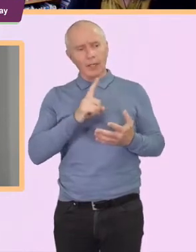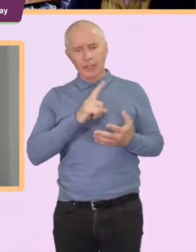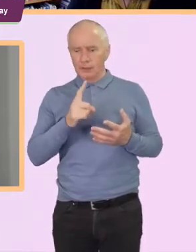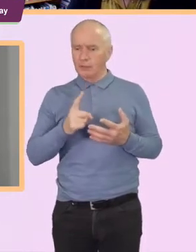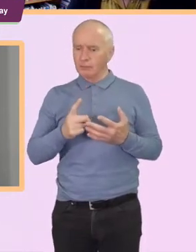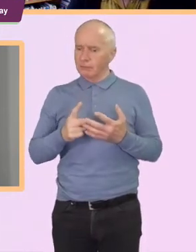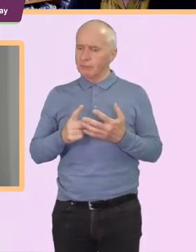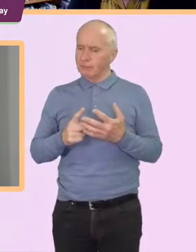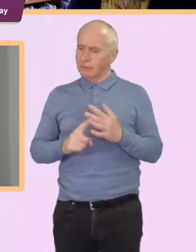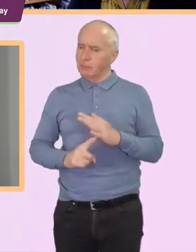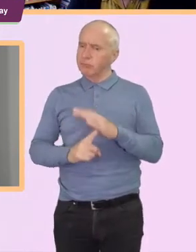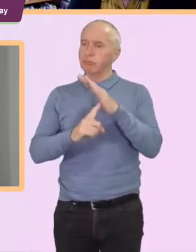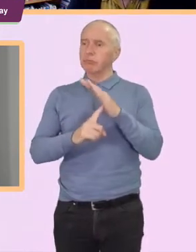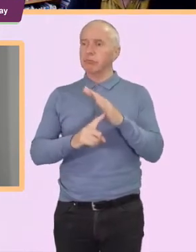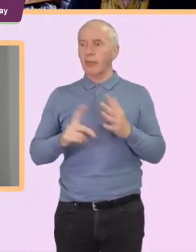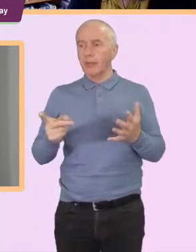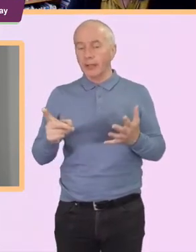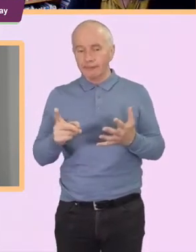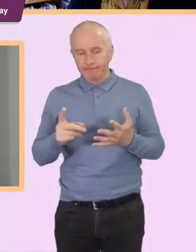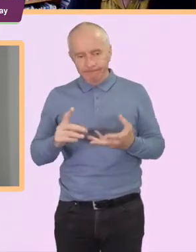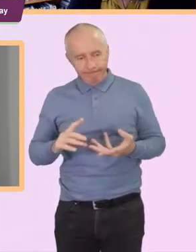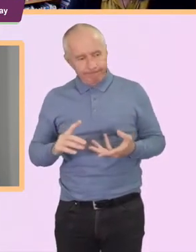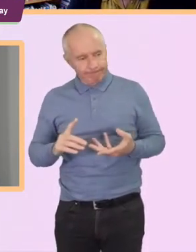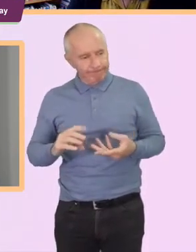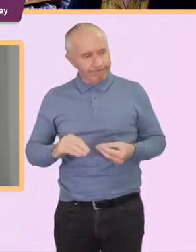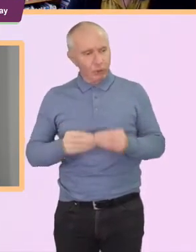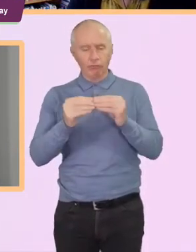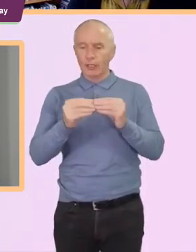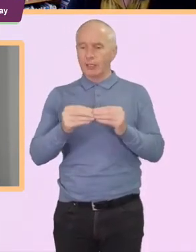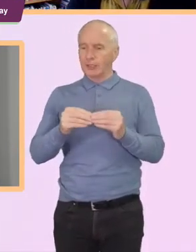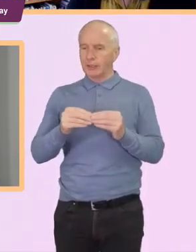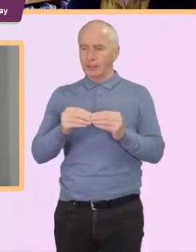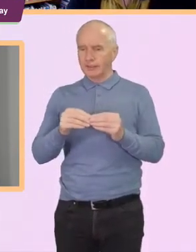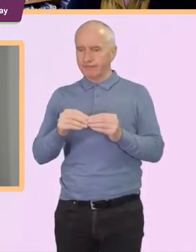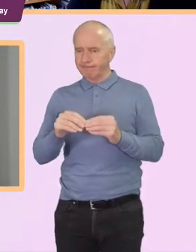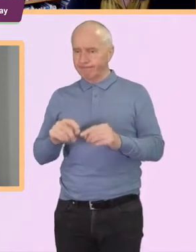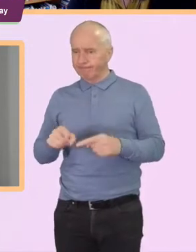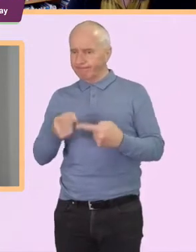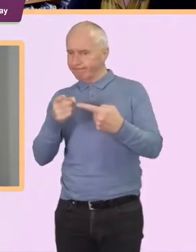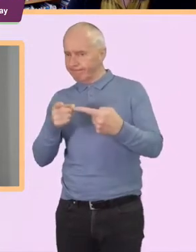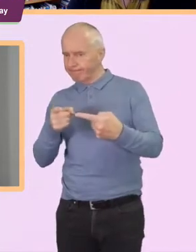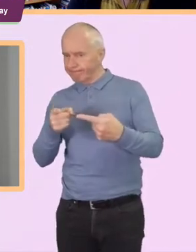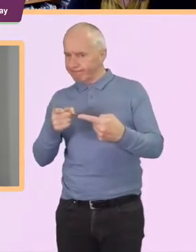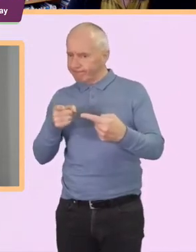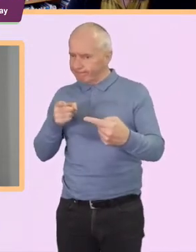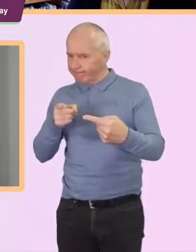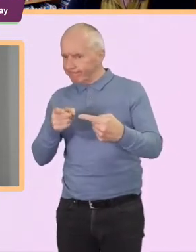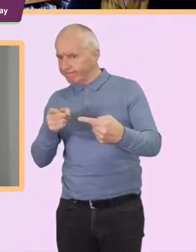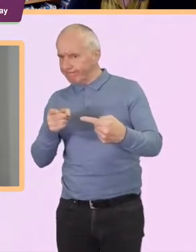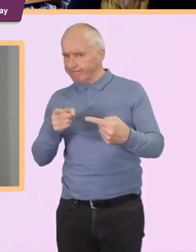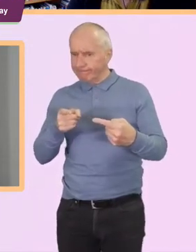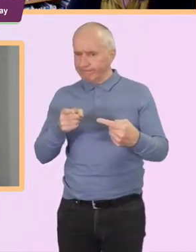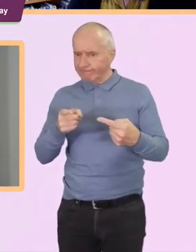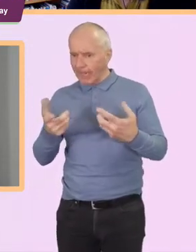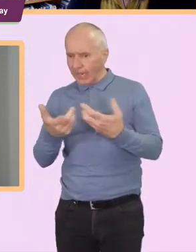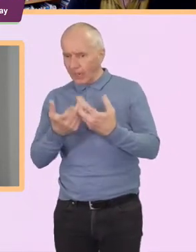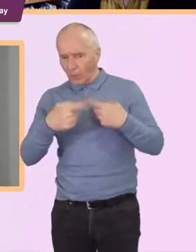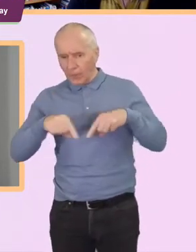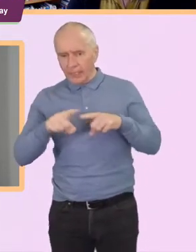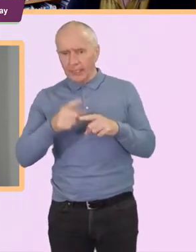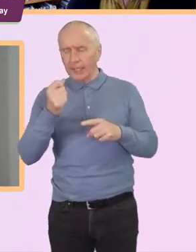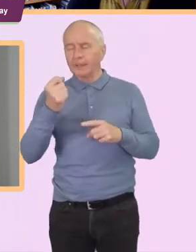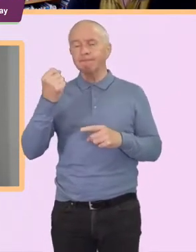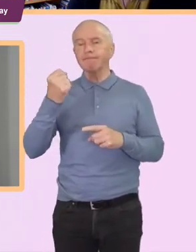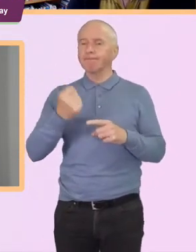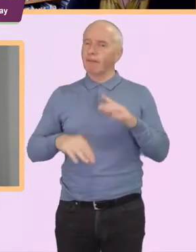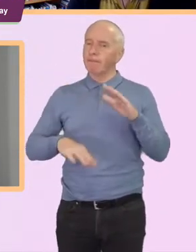and develop an argument that we can articulate clearly that is understood um for me